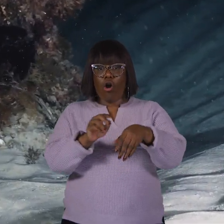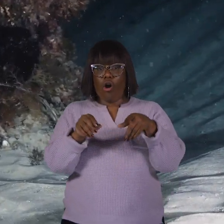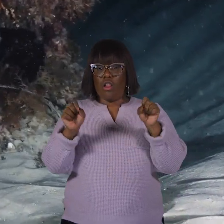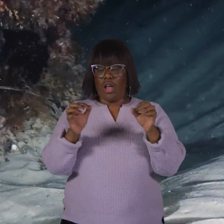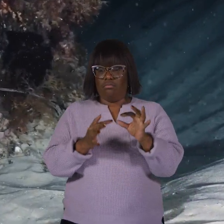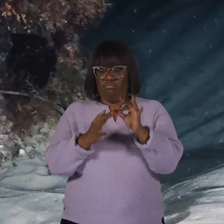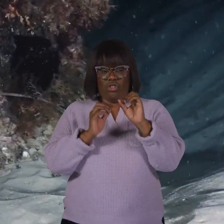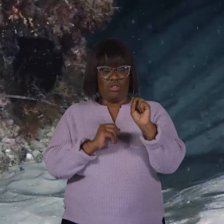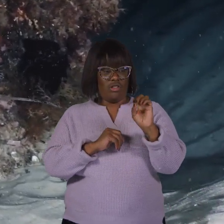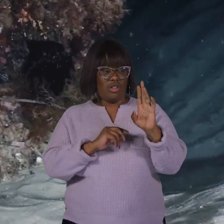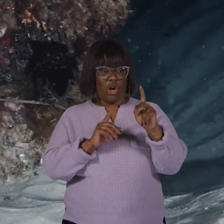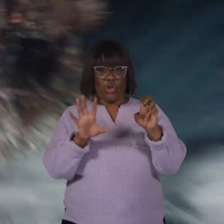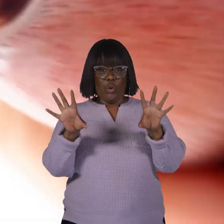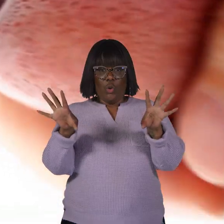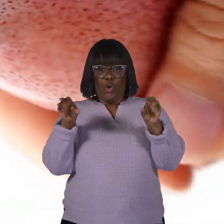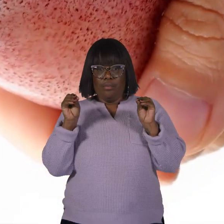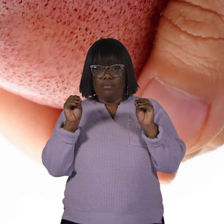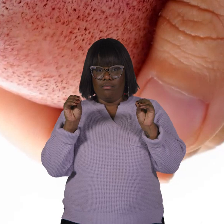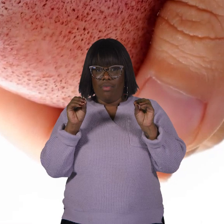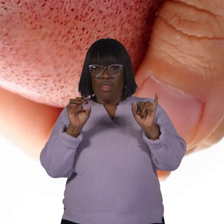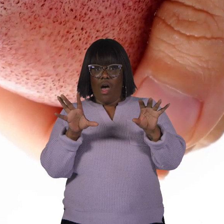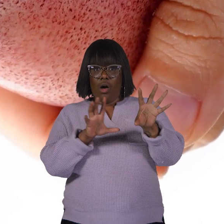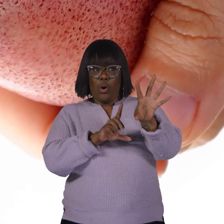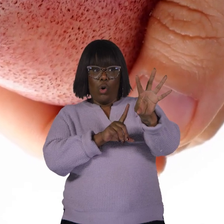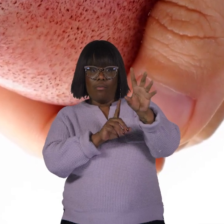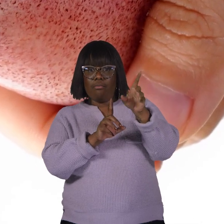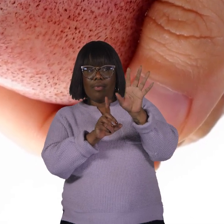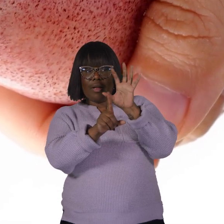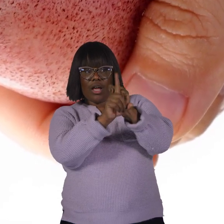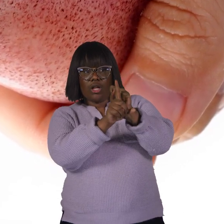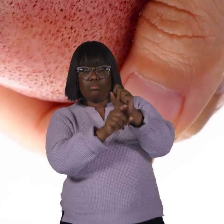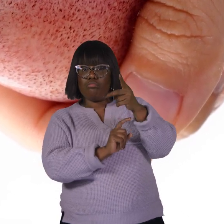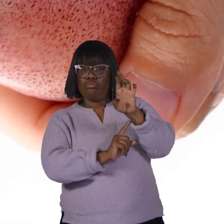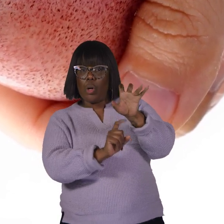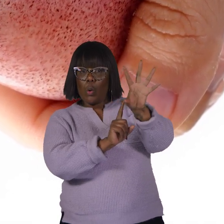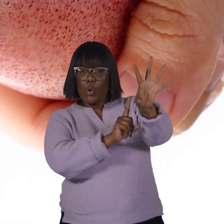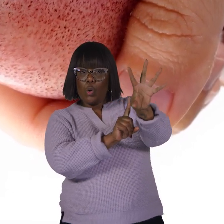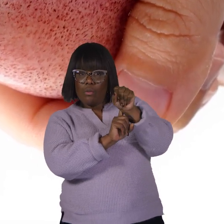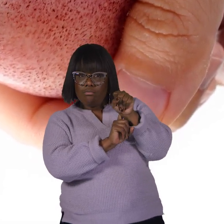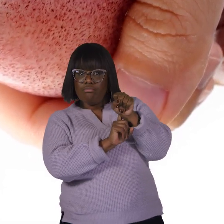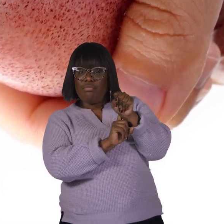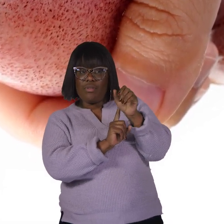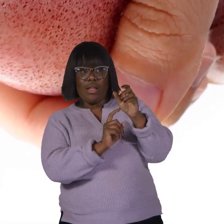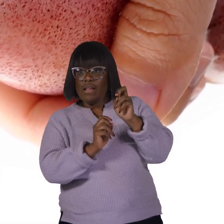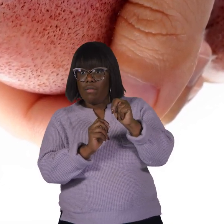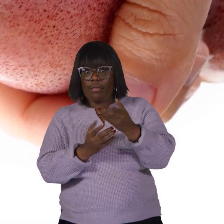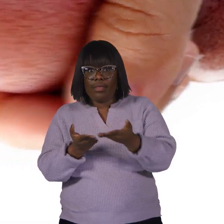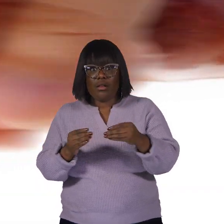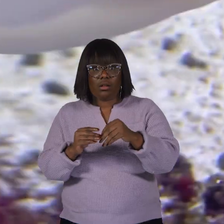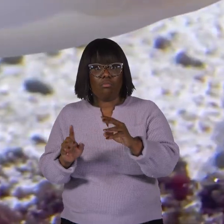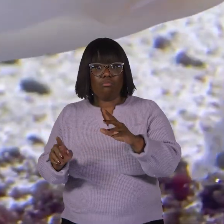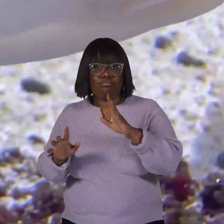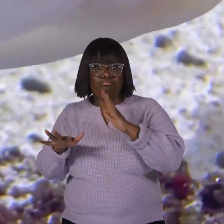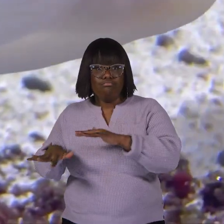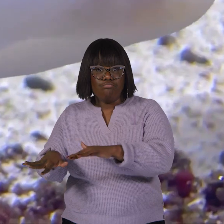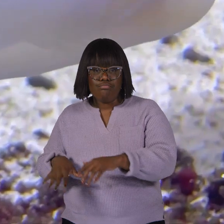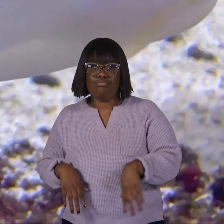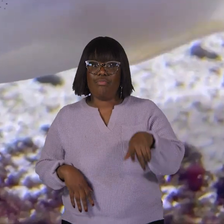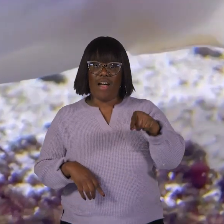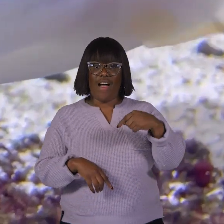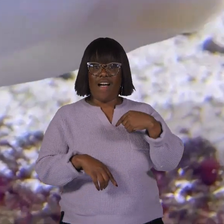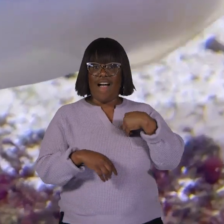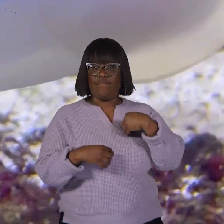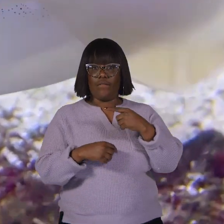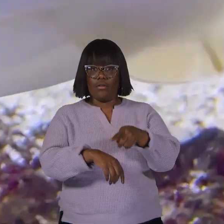covered in special suckers. These suckers help them catch prey and even attach to things in the ocean. Squid also